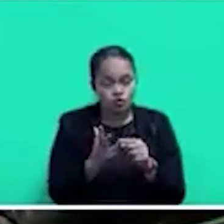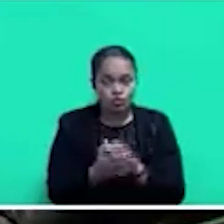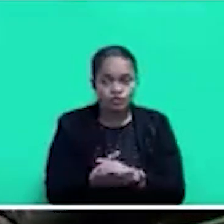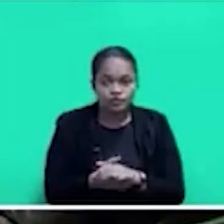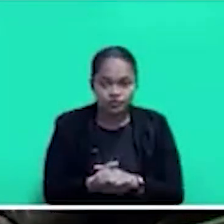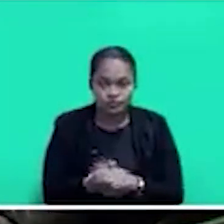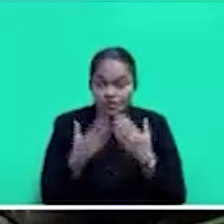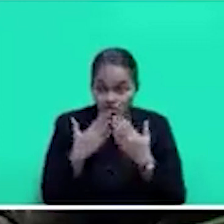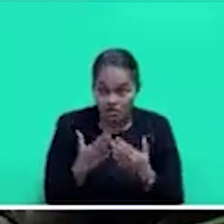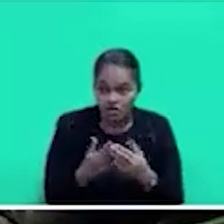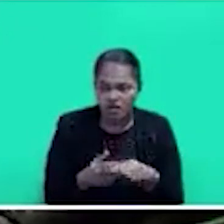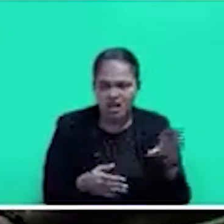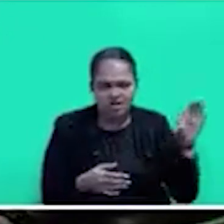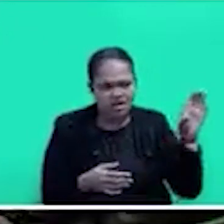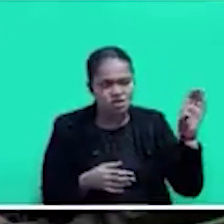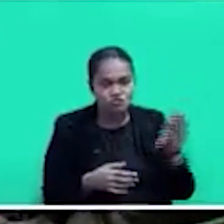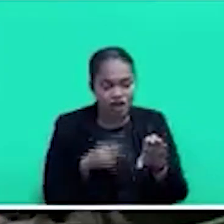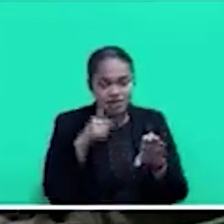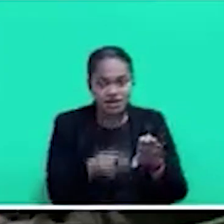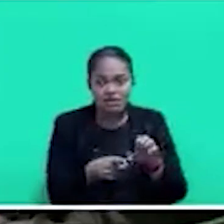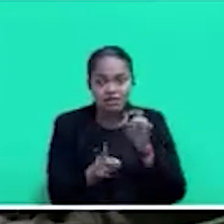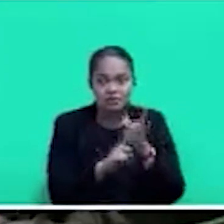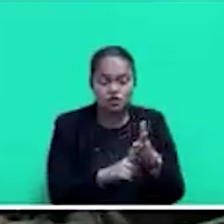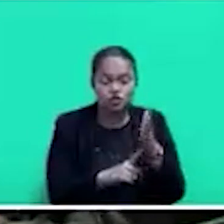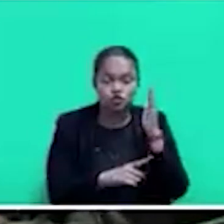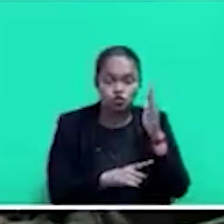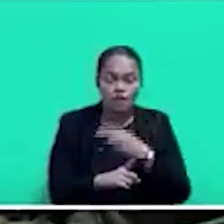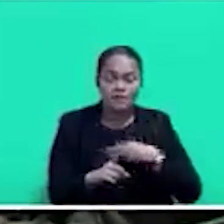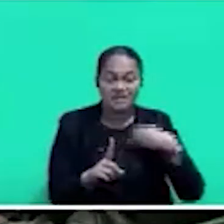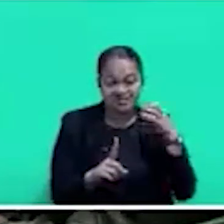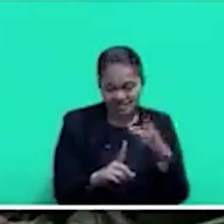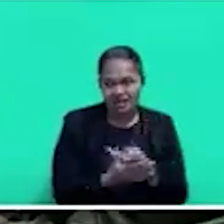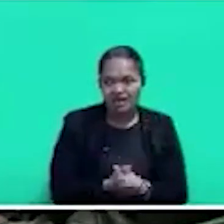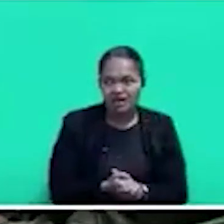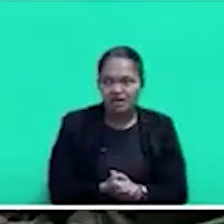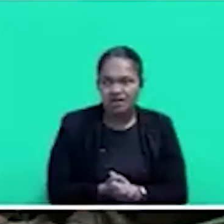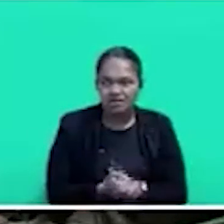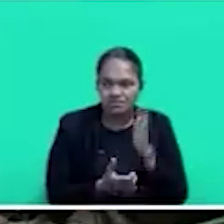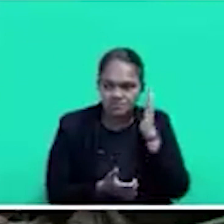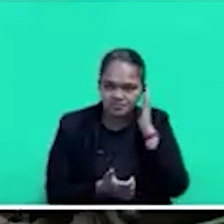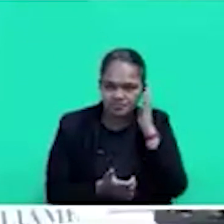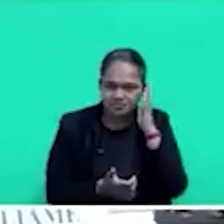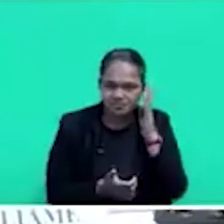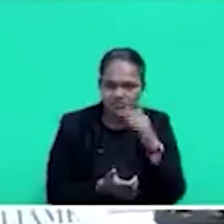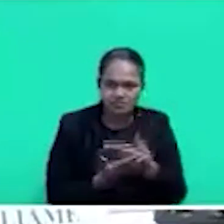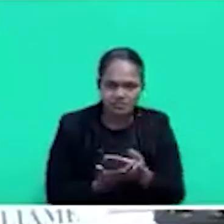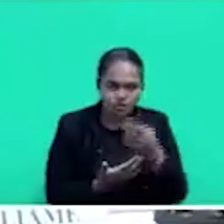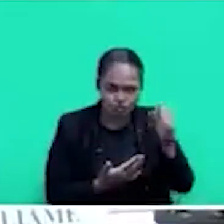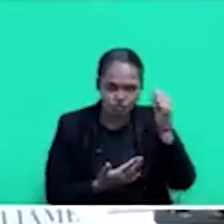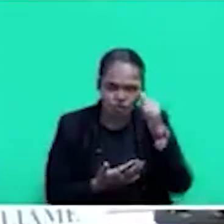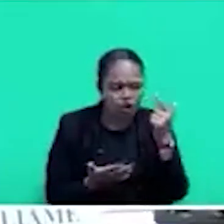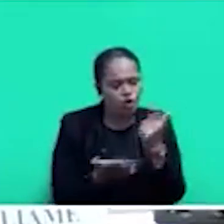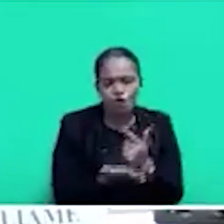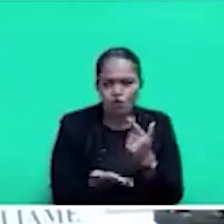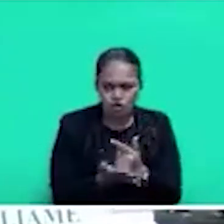On the grant to special schools, Minister, you know, there's a lot of